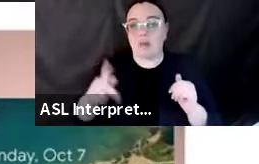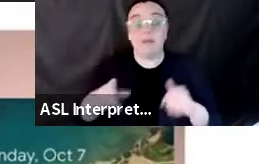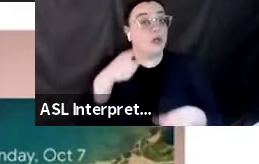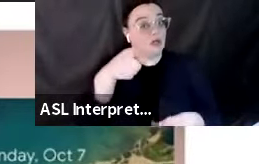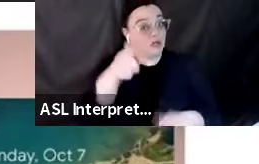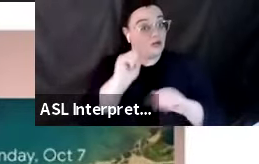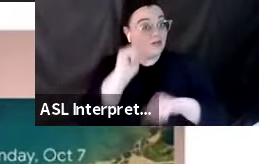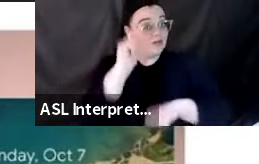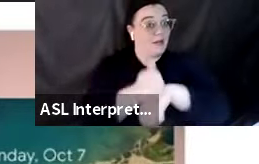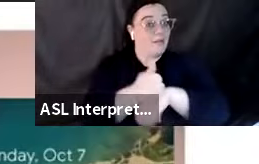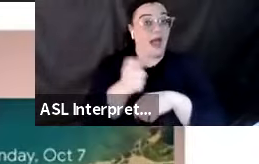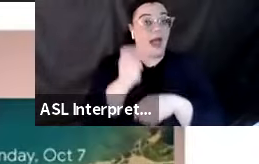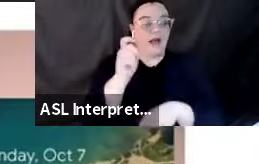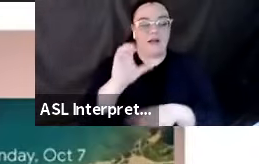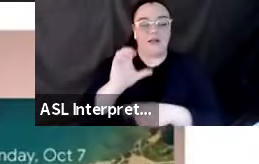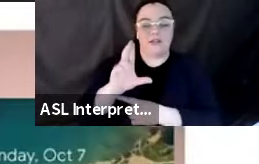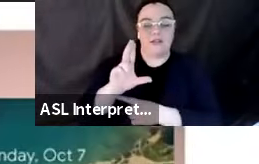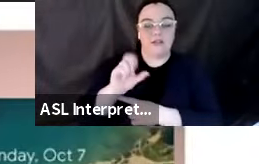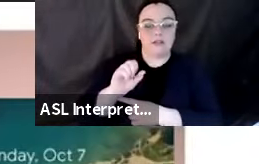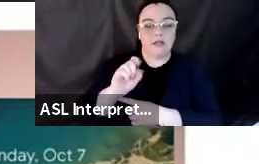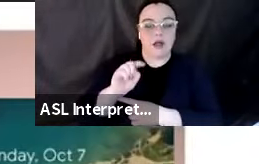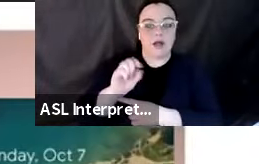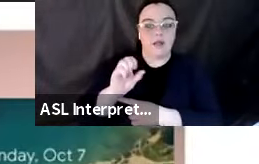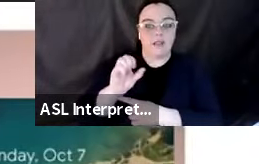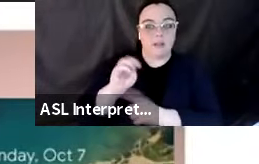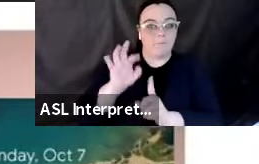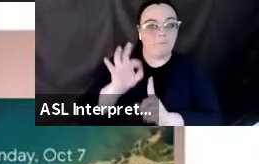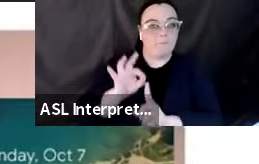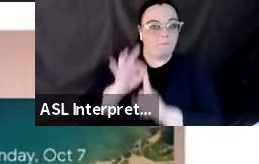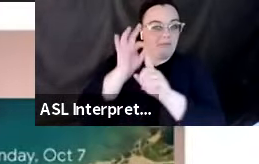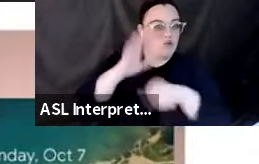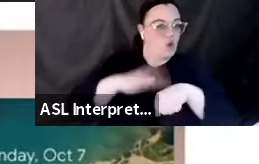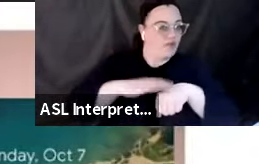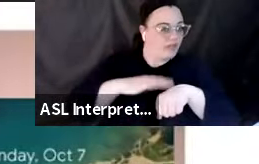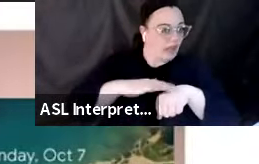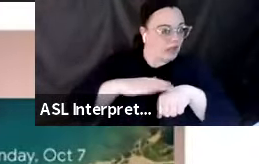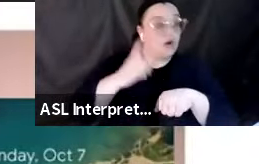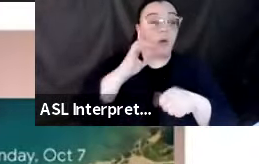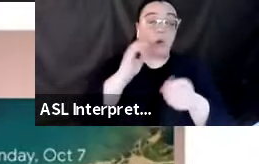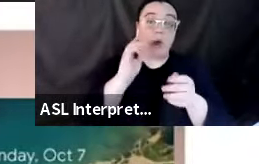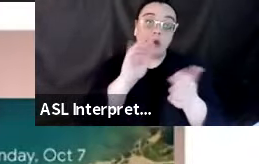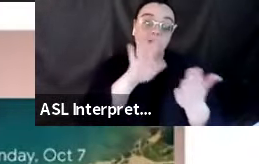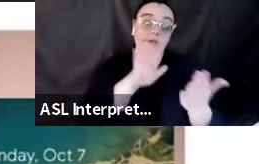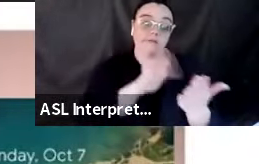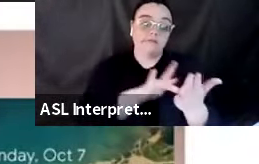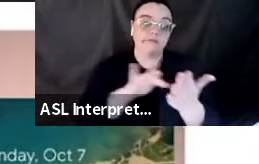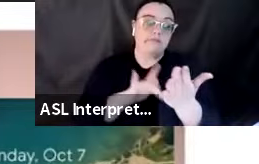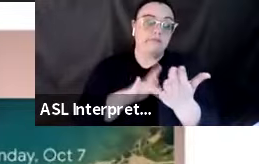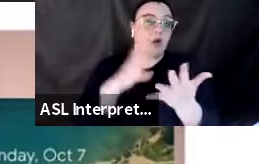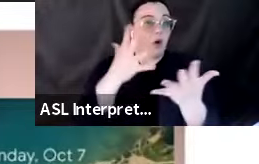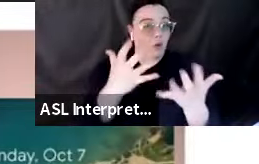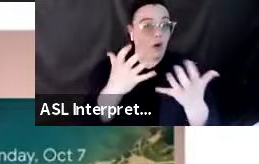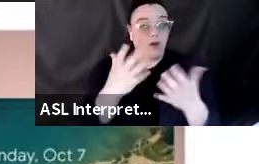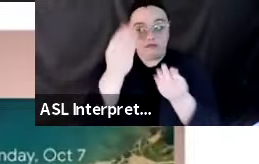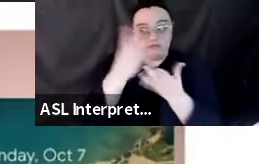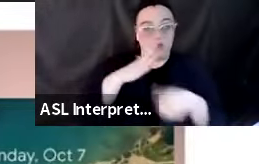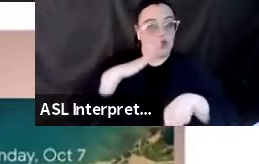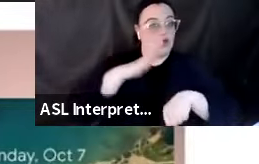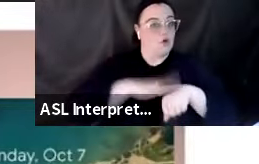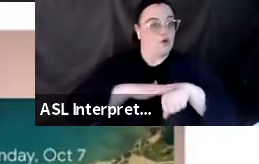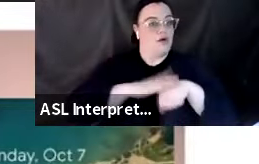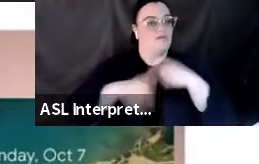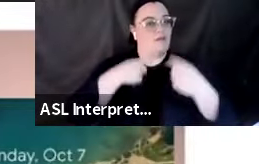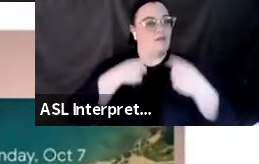notification, and that will alert you about earthquakes that have happened after the fact, a few